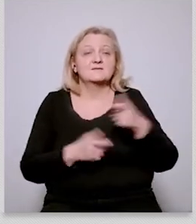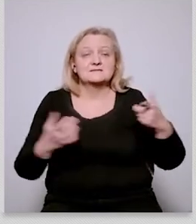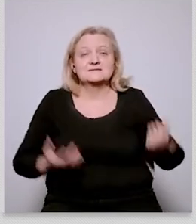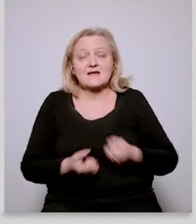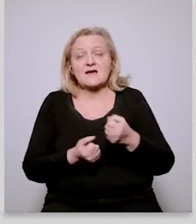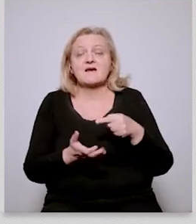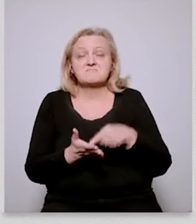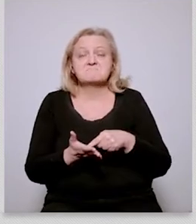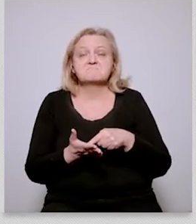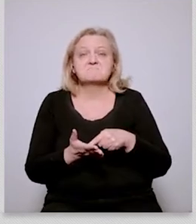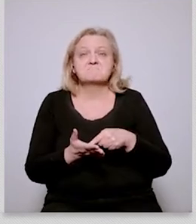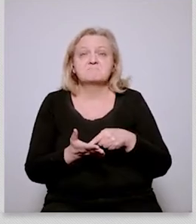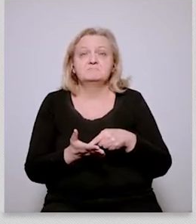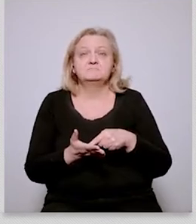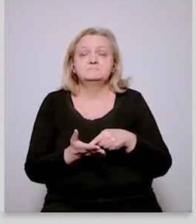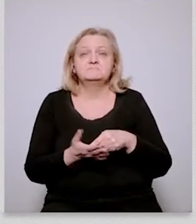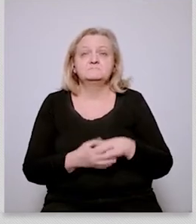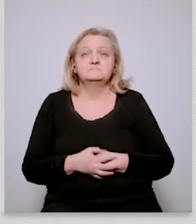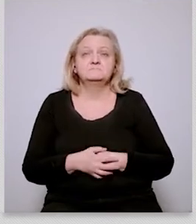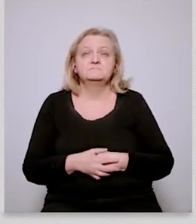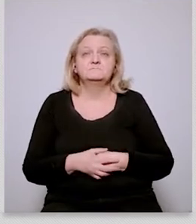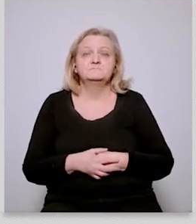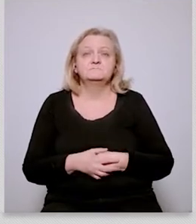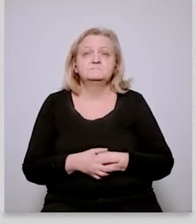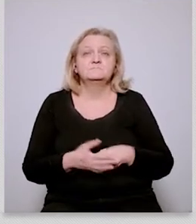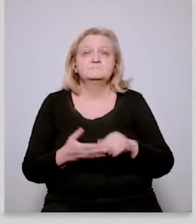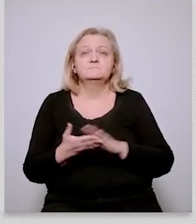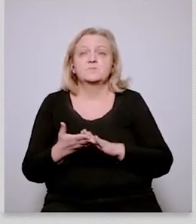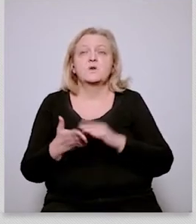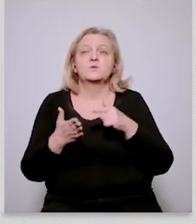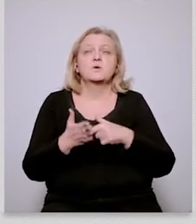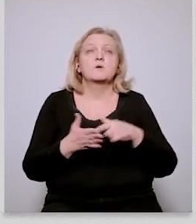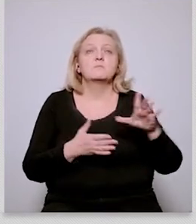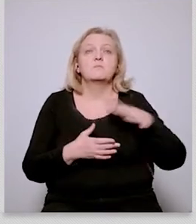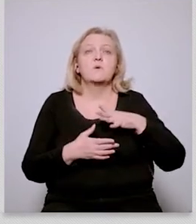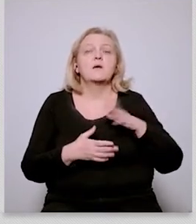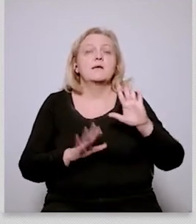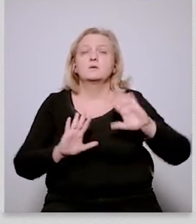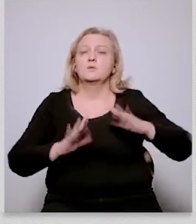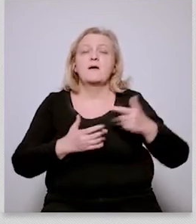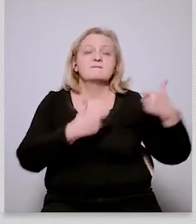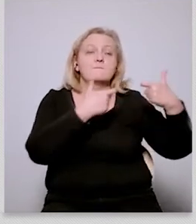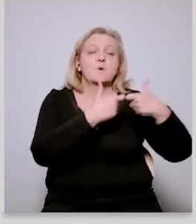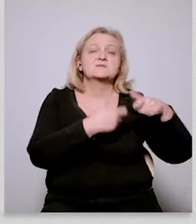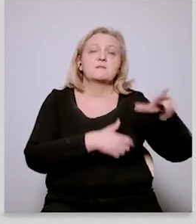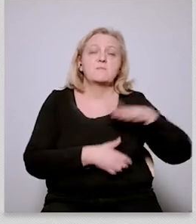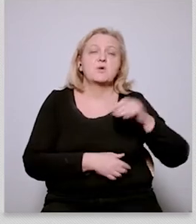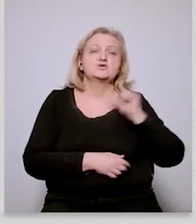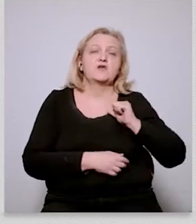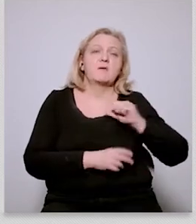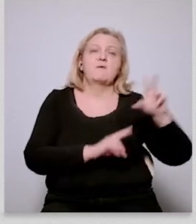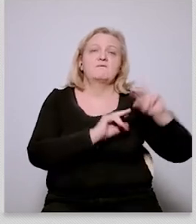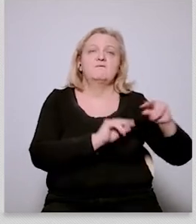the the commission took absolutely no notice uh they you know they never entered into into a dialogue so the the